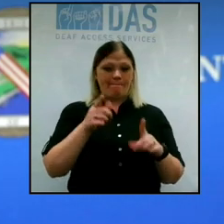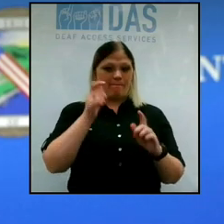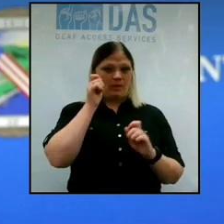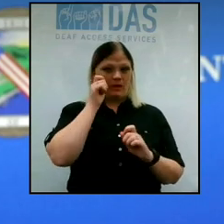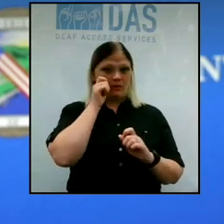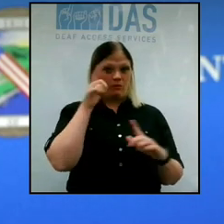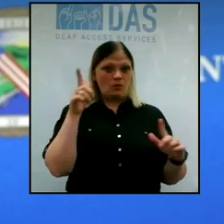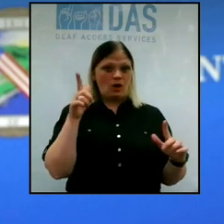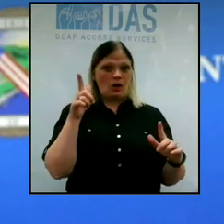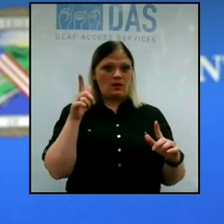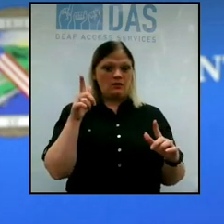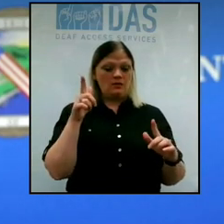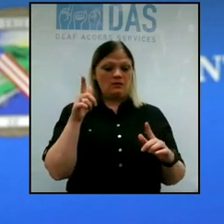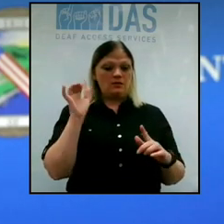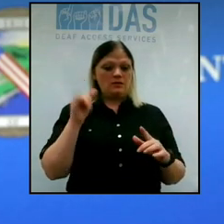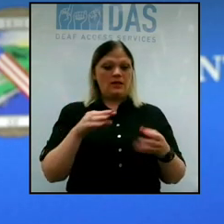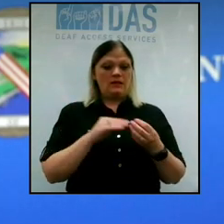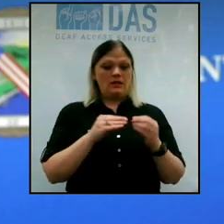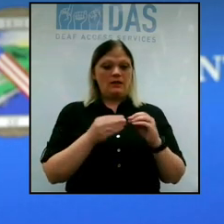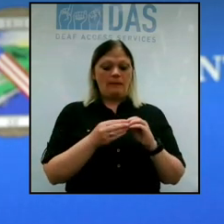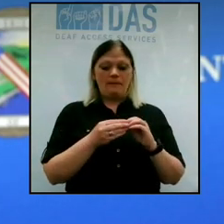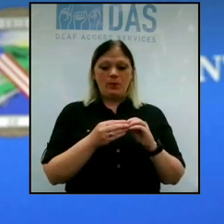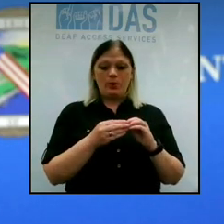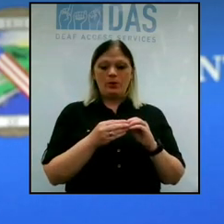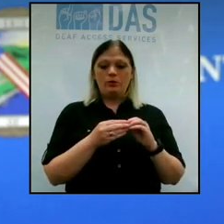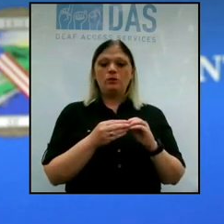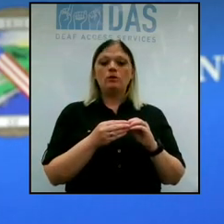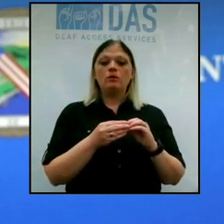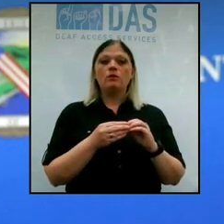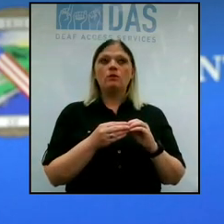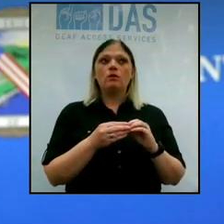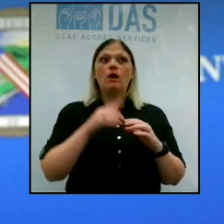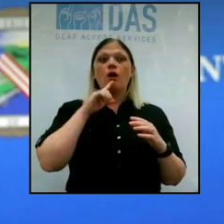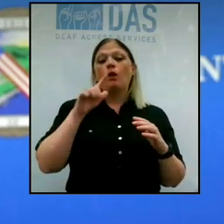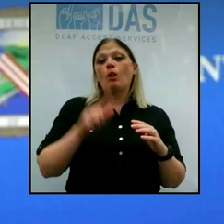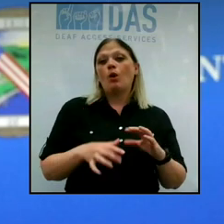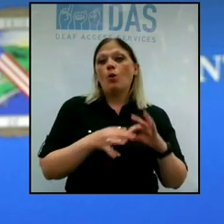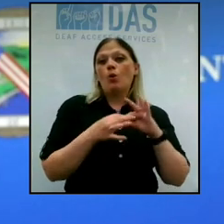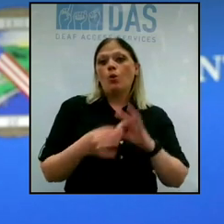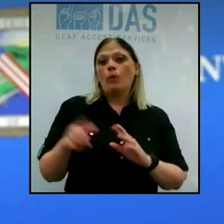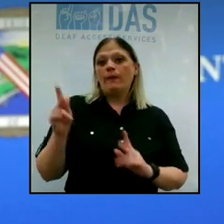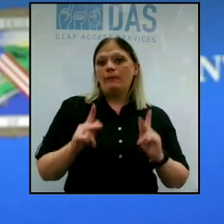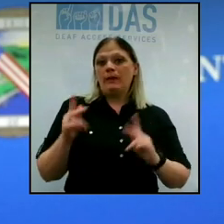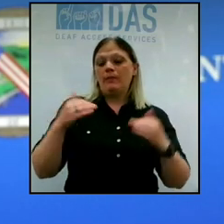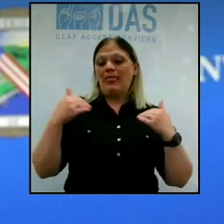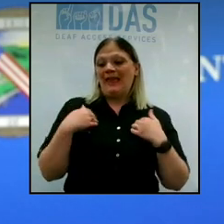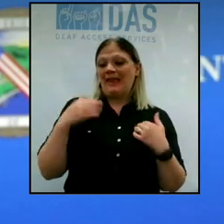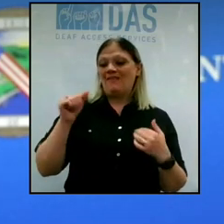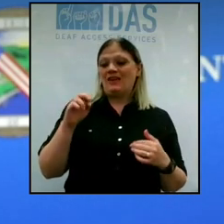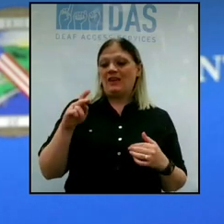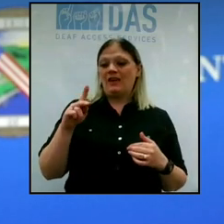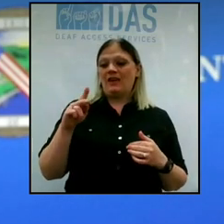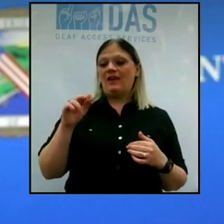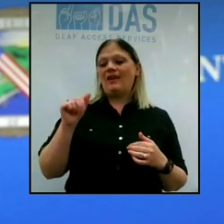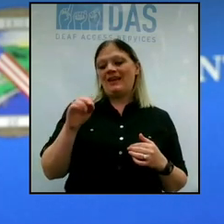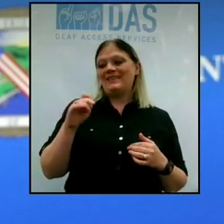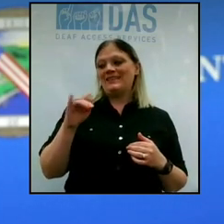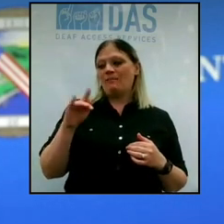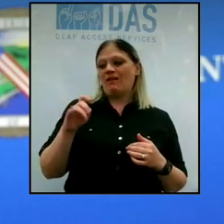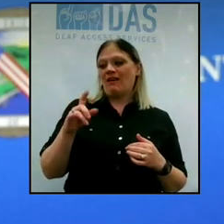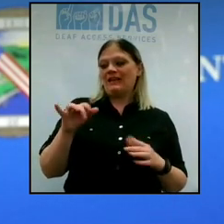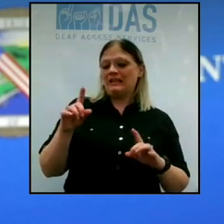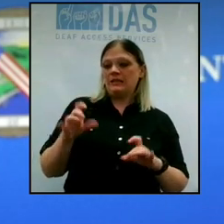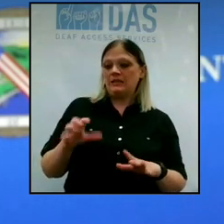at this point that the numbers are so low in terms of the people having antibody testing, and in some way is that